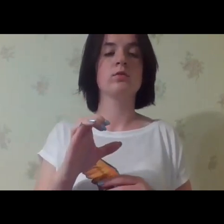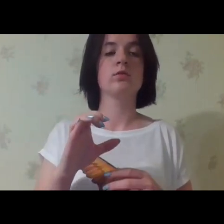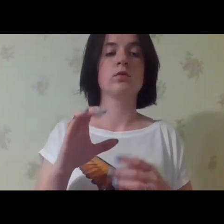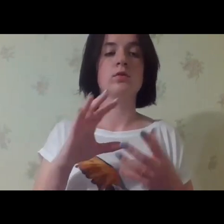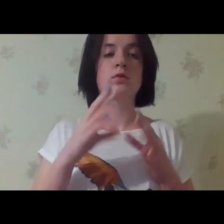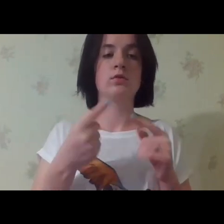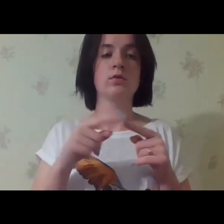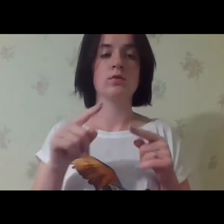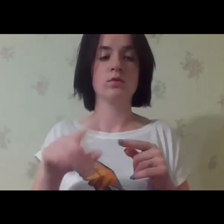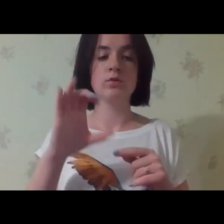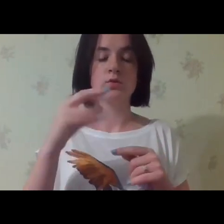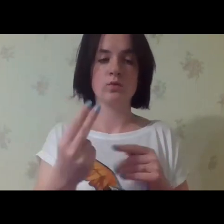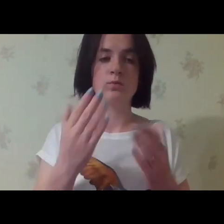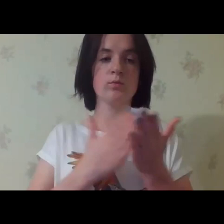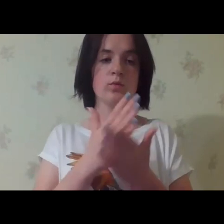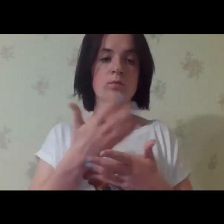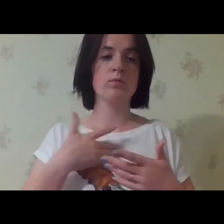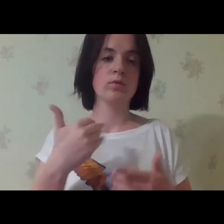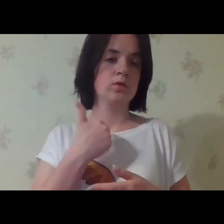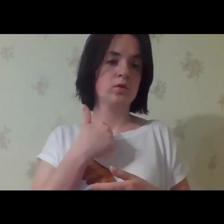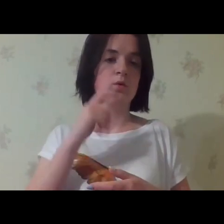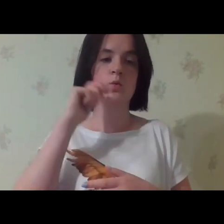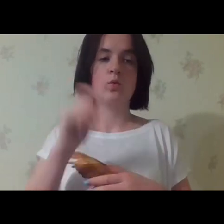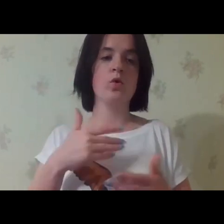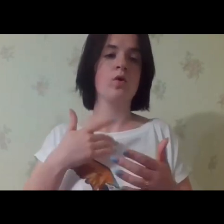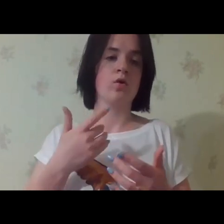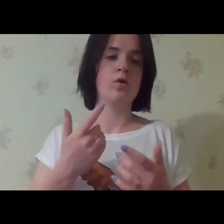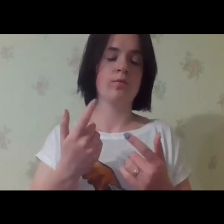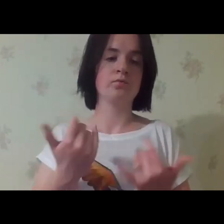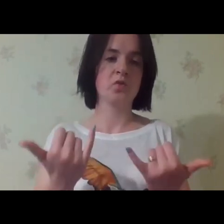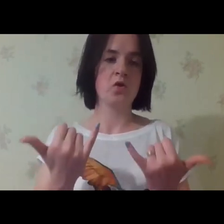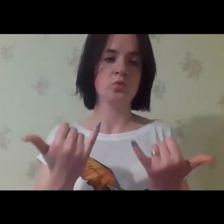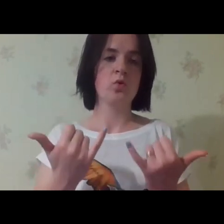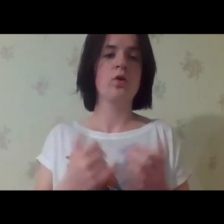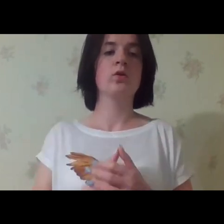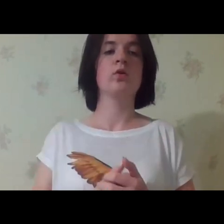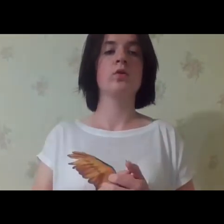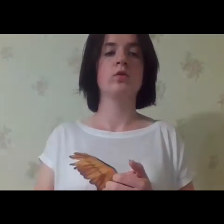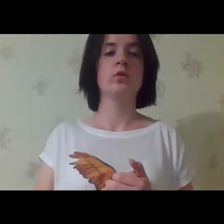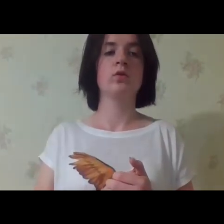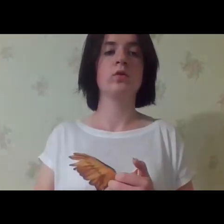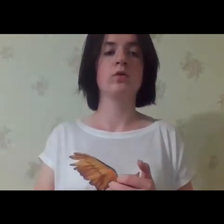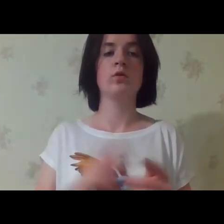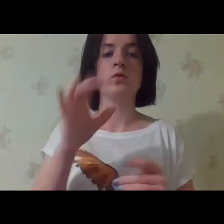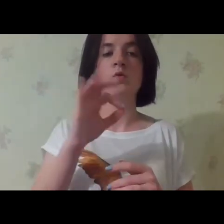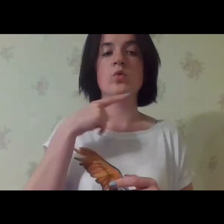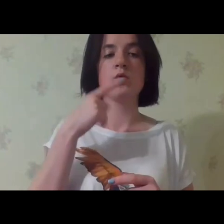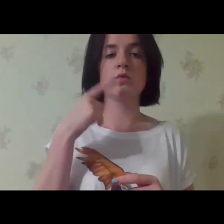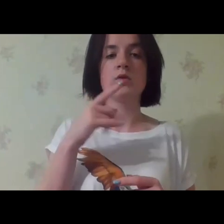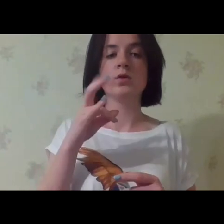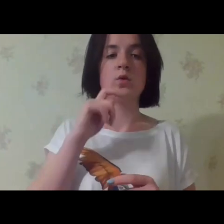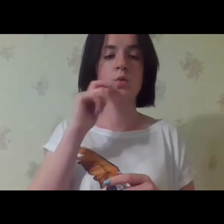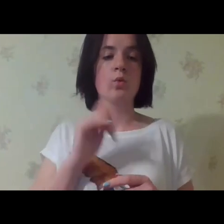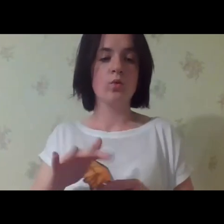balance and the reform of that system of social services. And I believe for Ukraine, it is extremely pertinent today. And